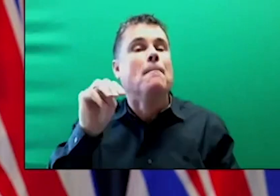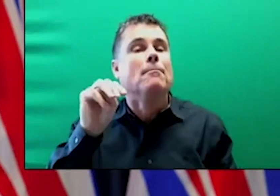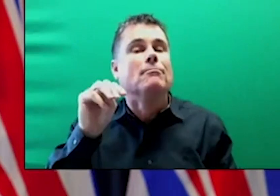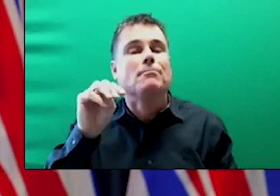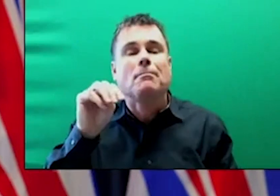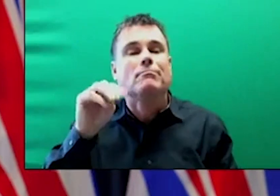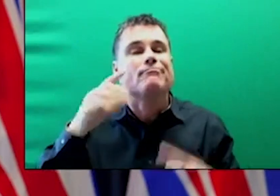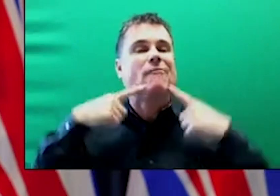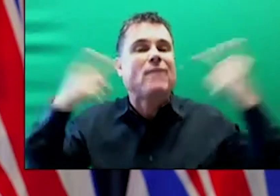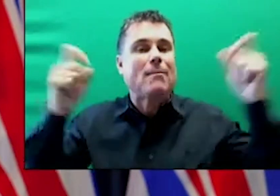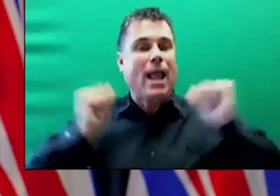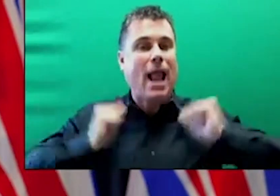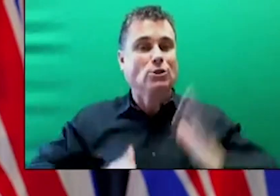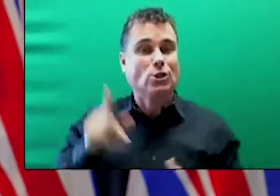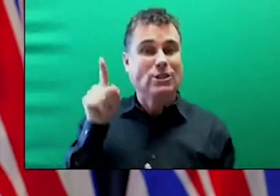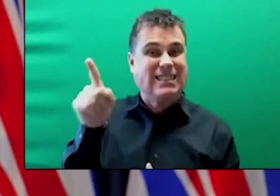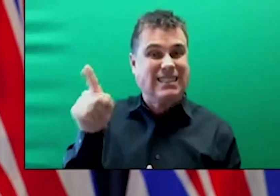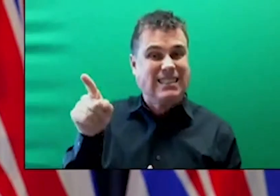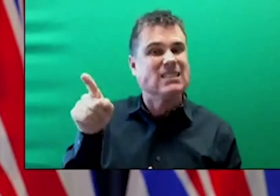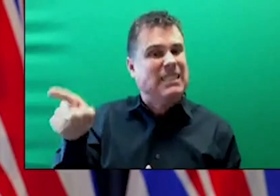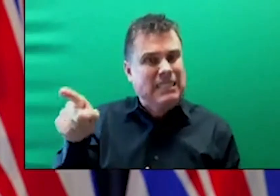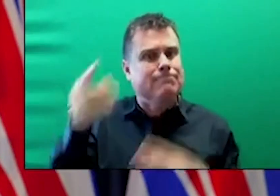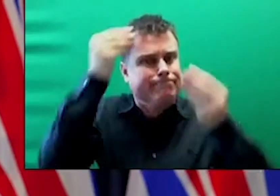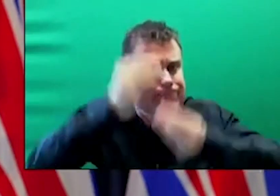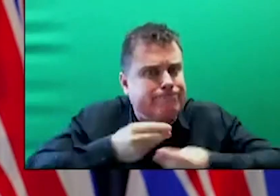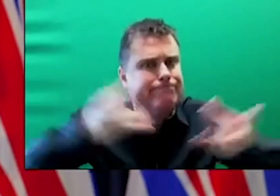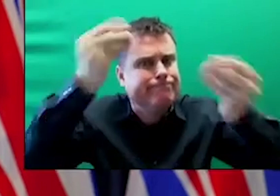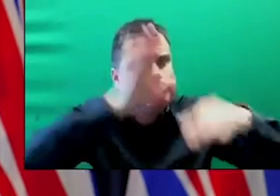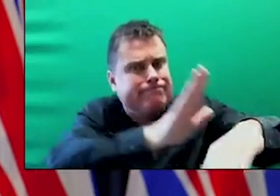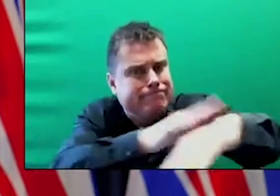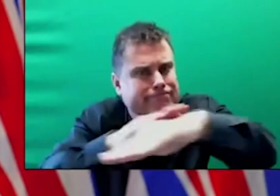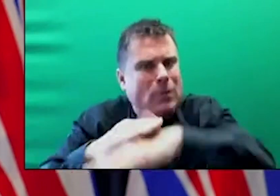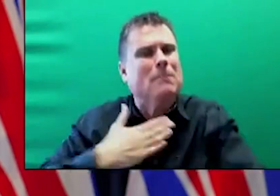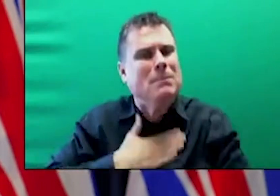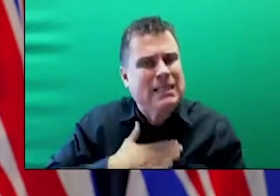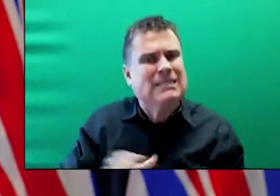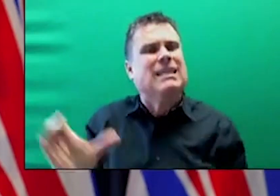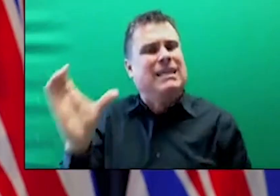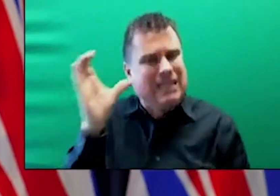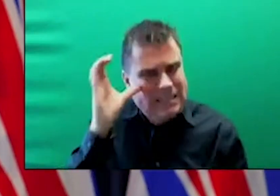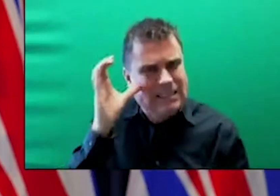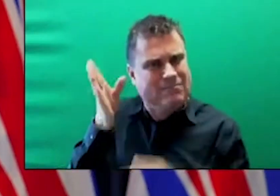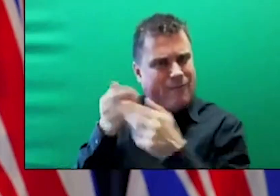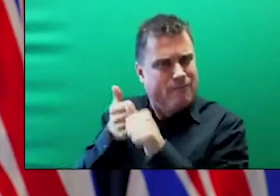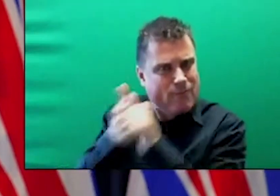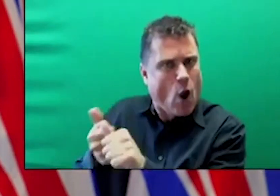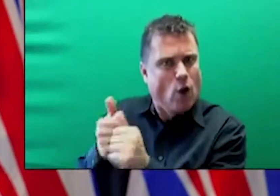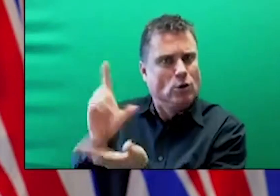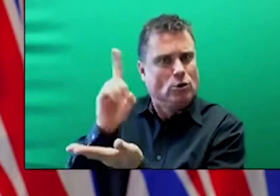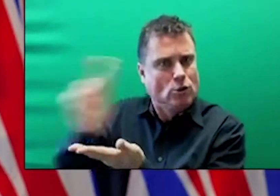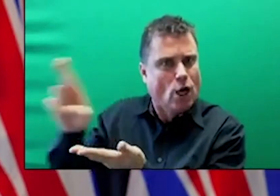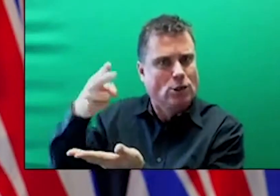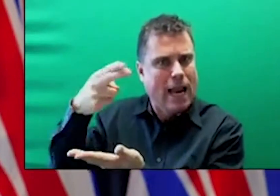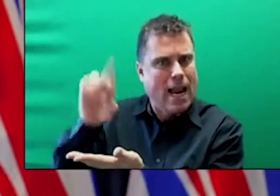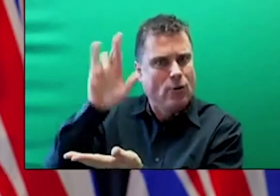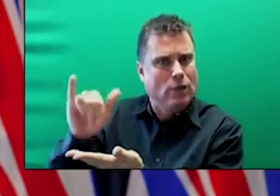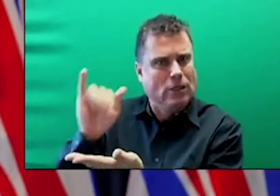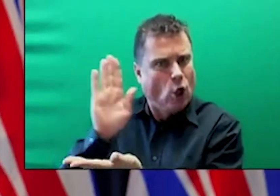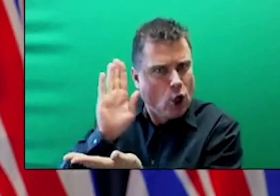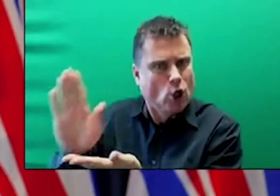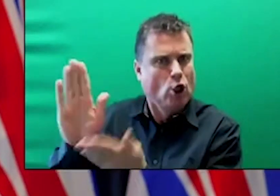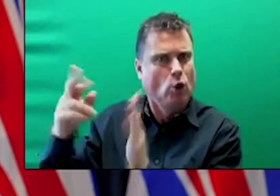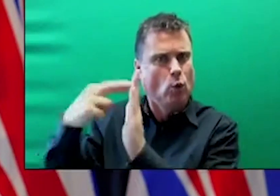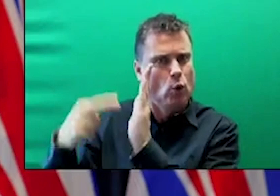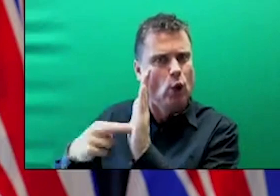probably yes and yes. I don't have specific examples. I'm living in the moment in that sense. We are very proud of the work the